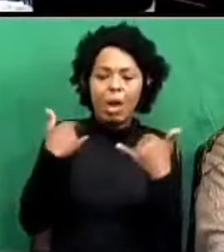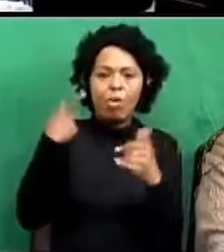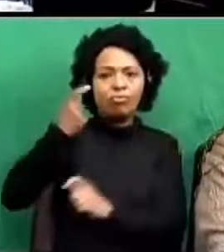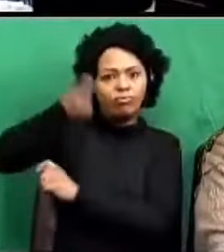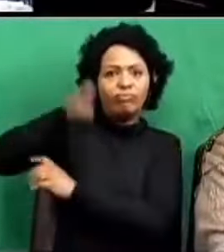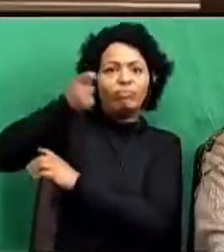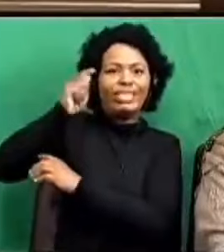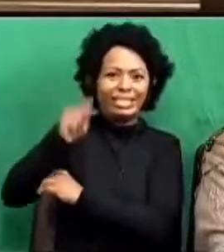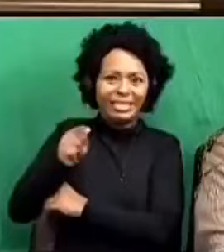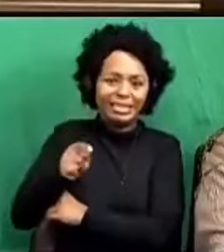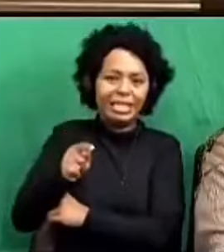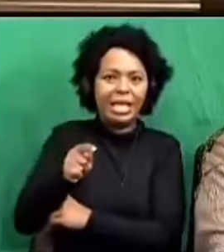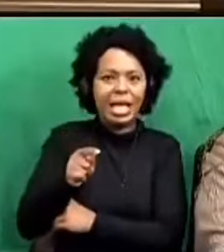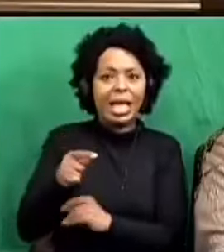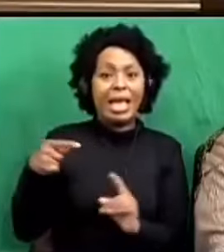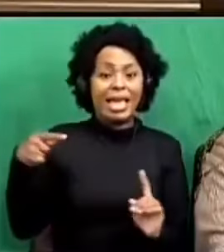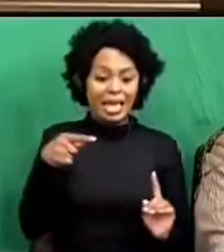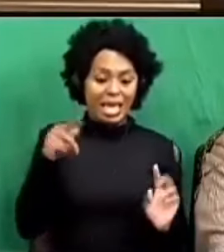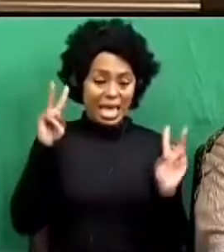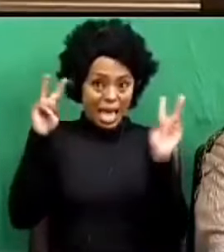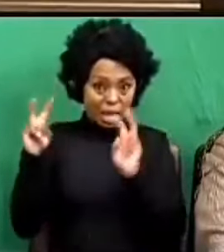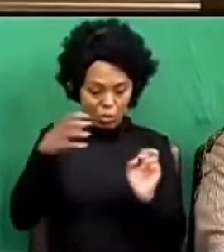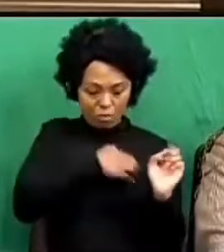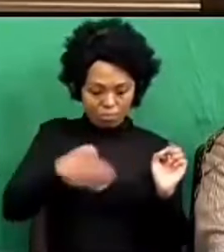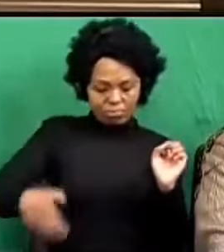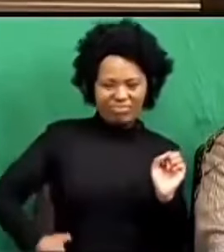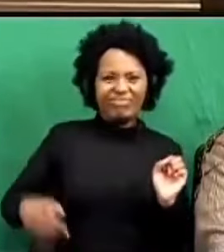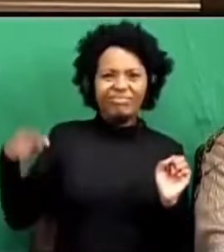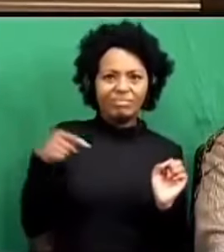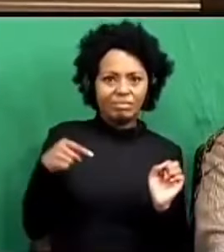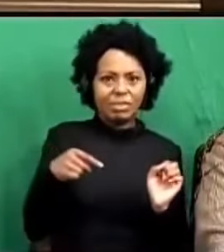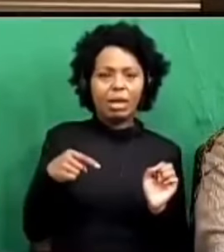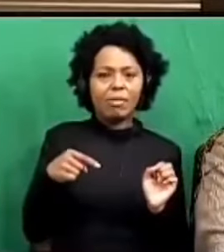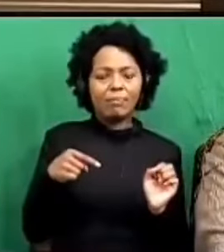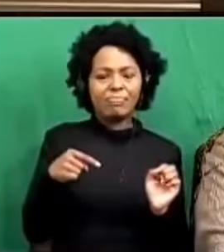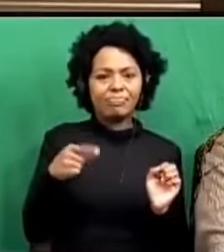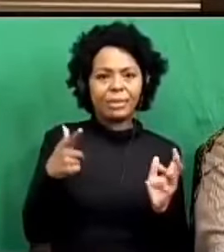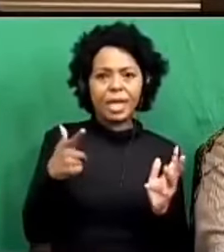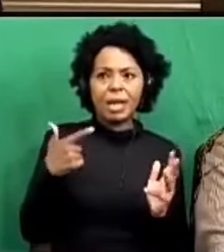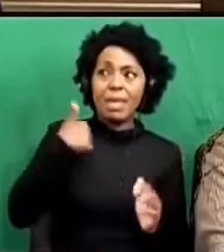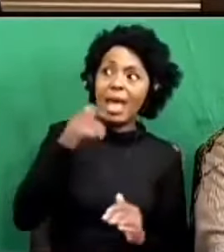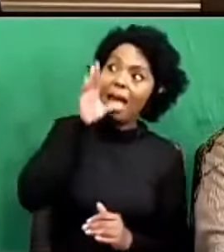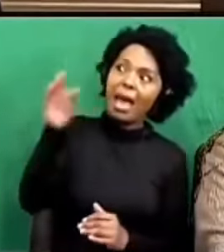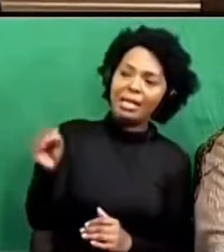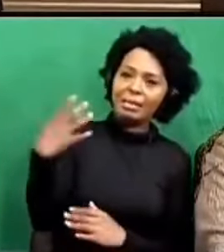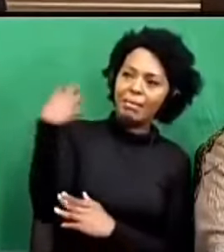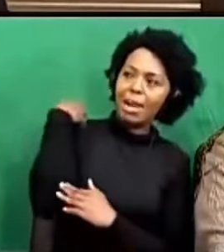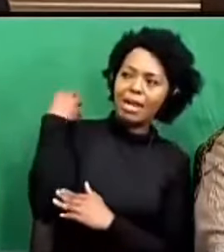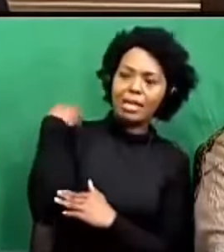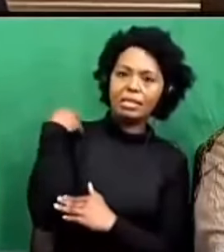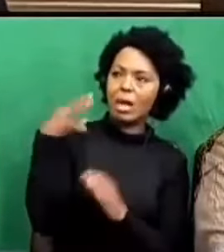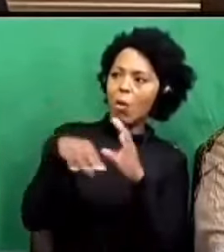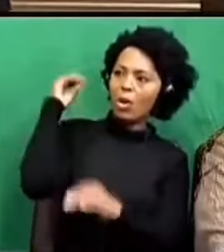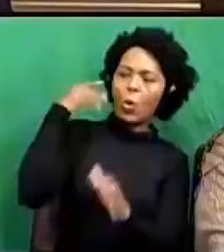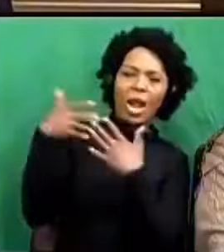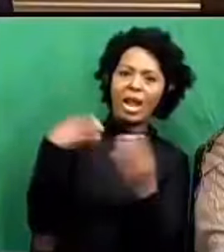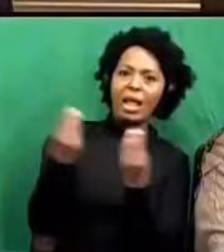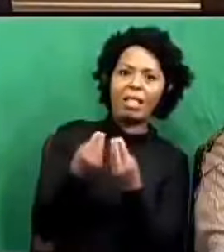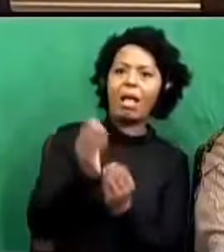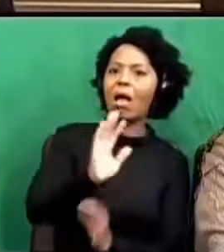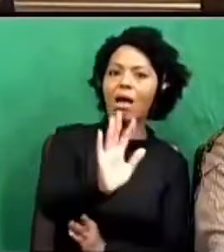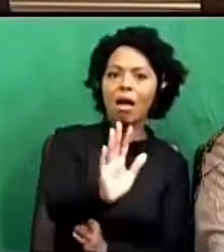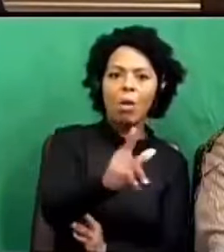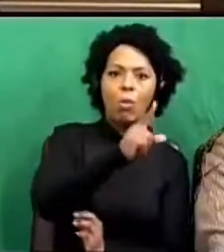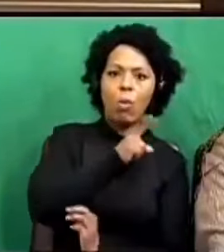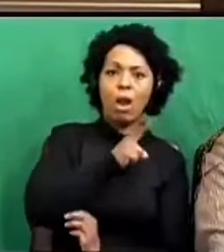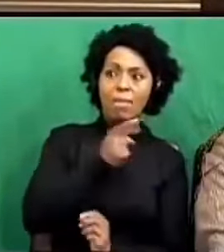There's a precedent in terms of, let's... I'm not going to ask the minister to withdraw anything, because I don't